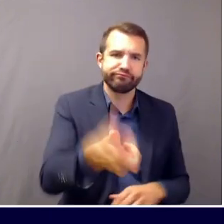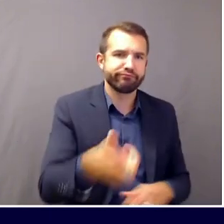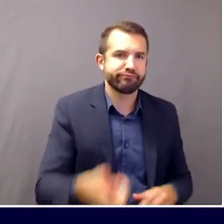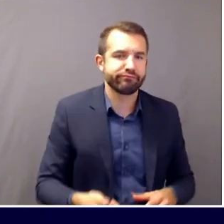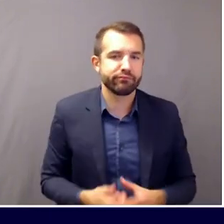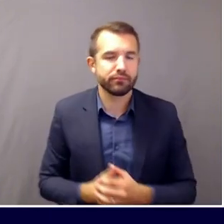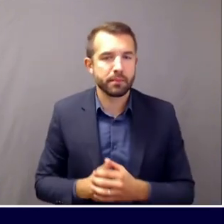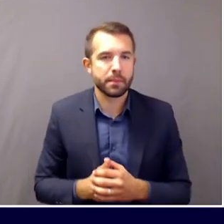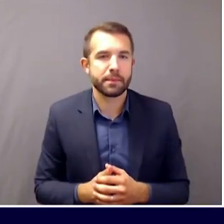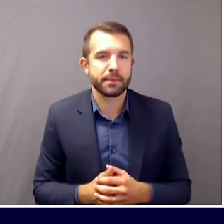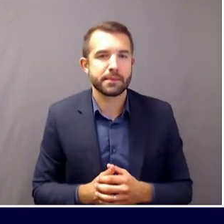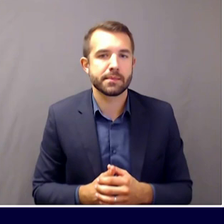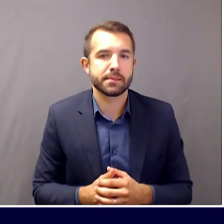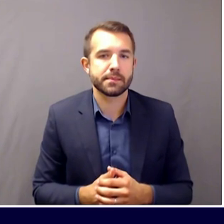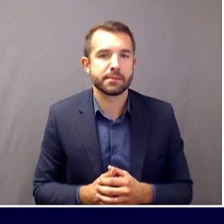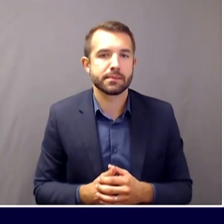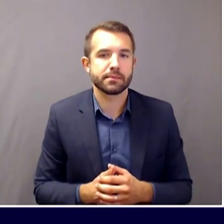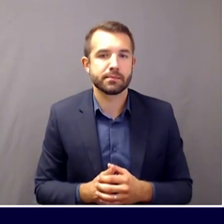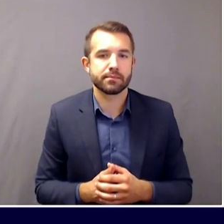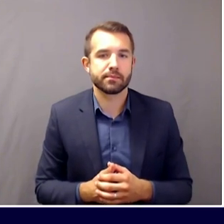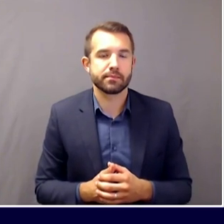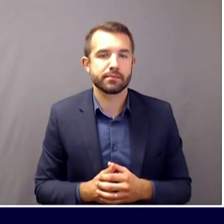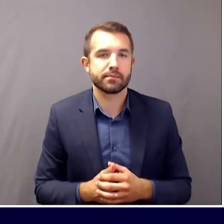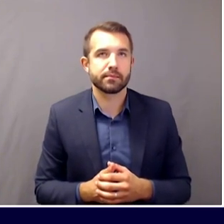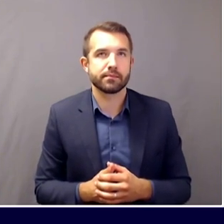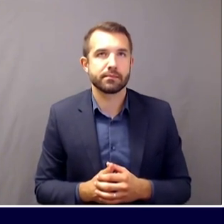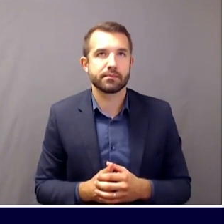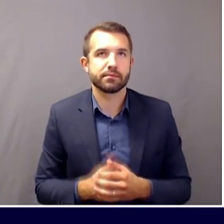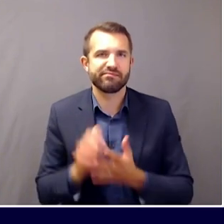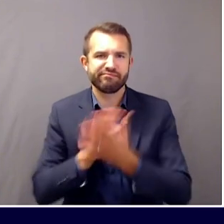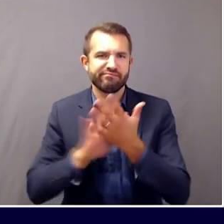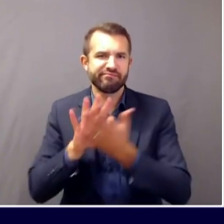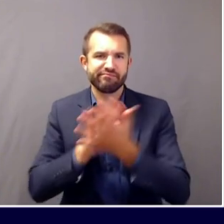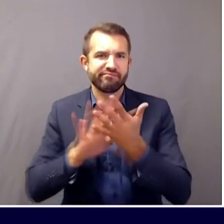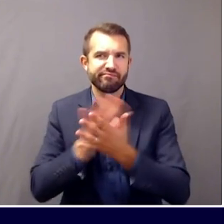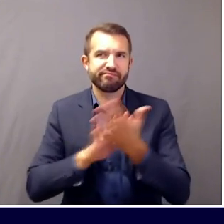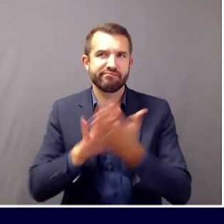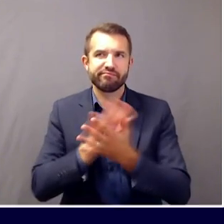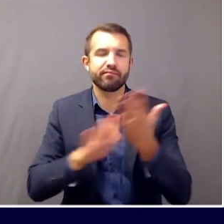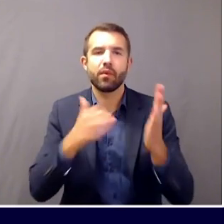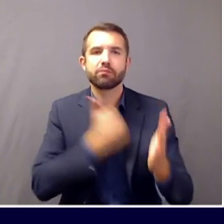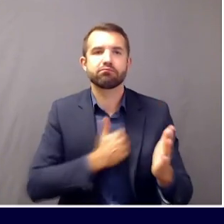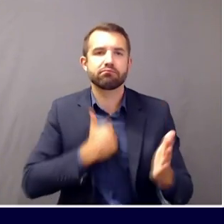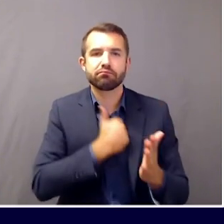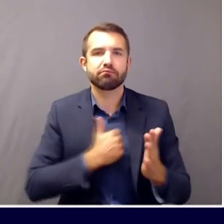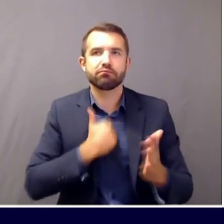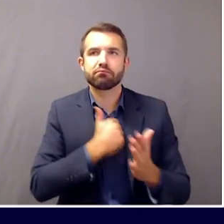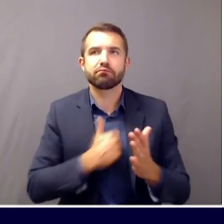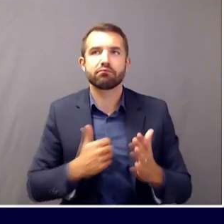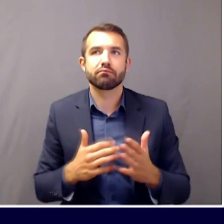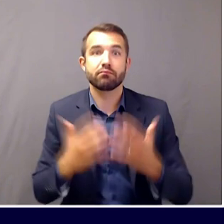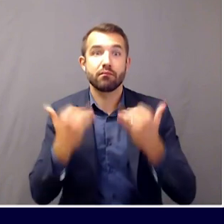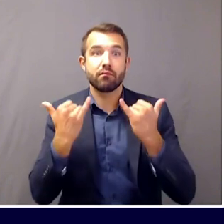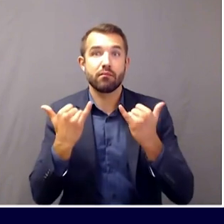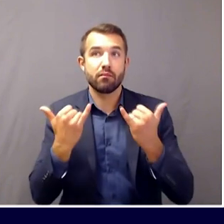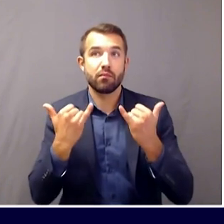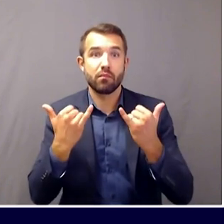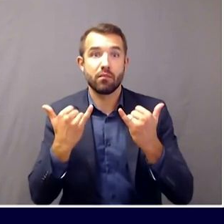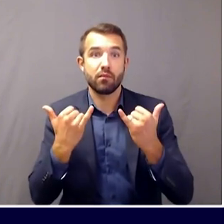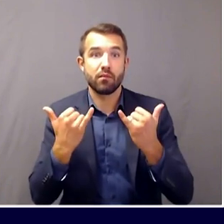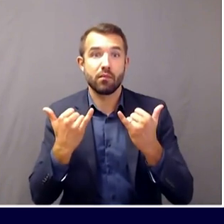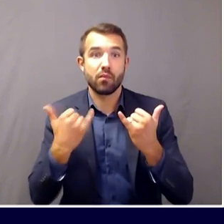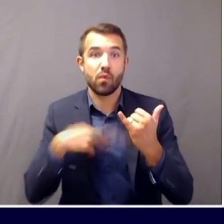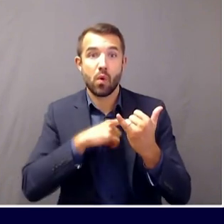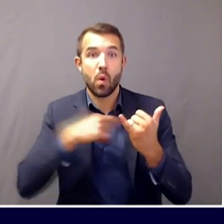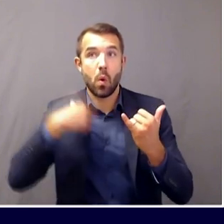The fact that there has been an increase, has that changed the